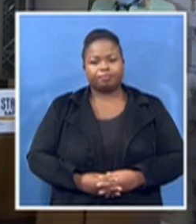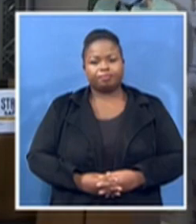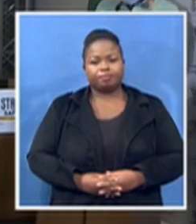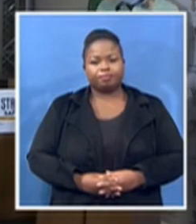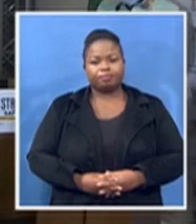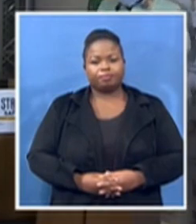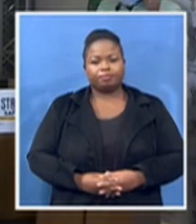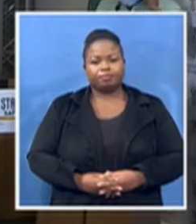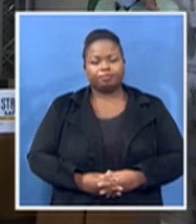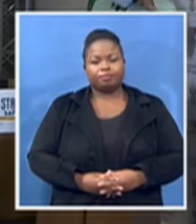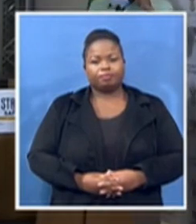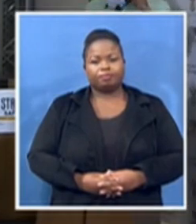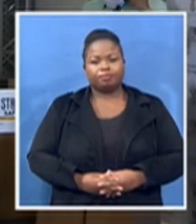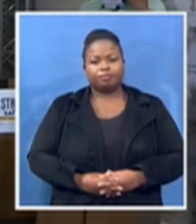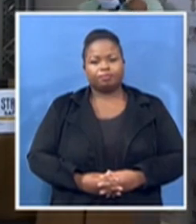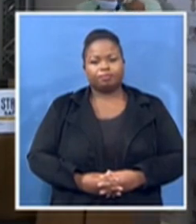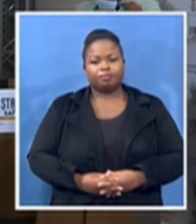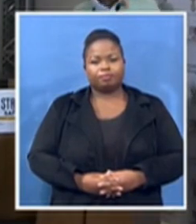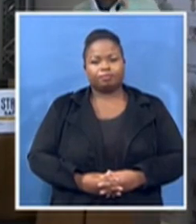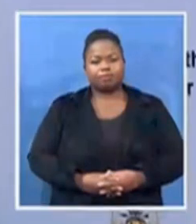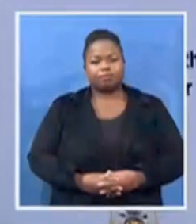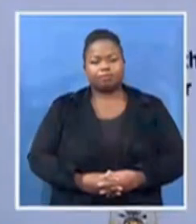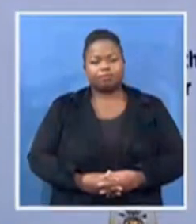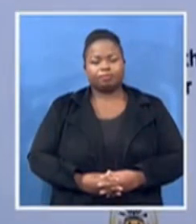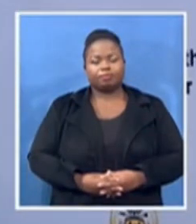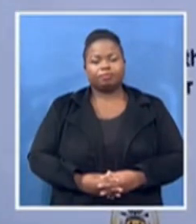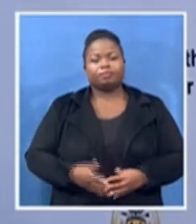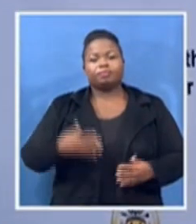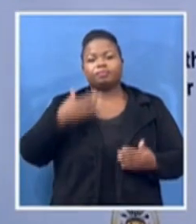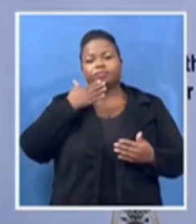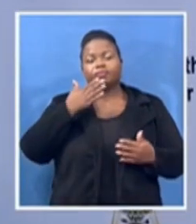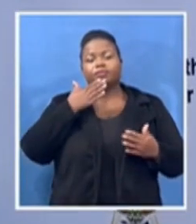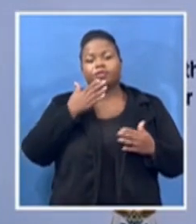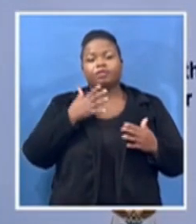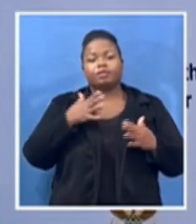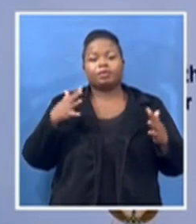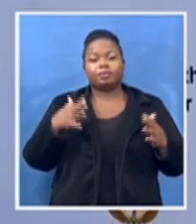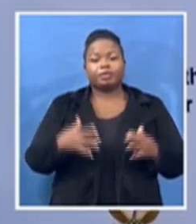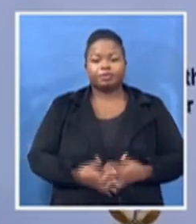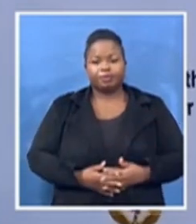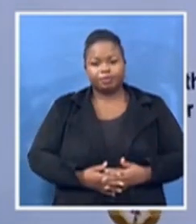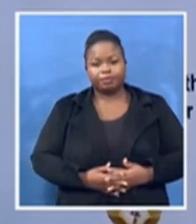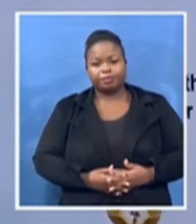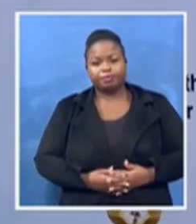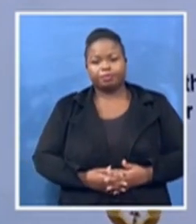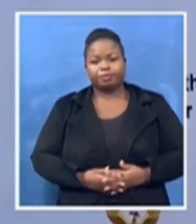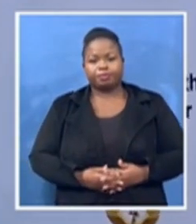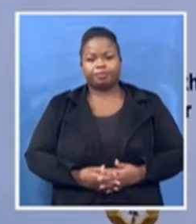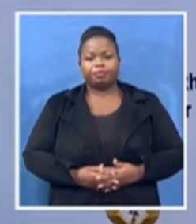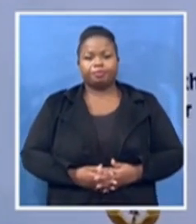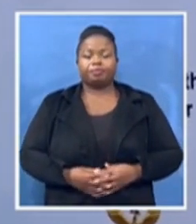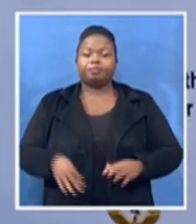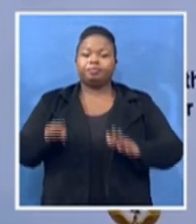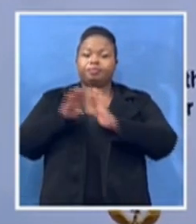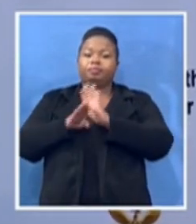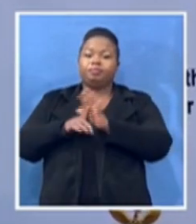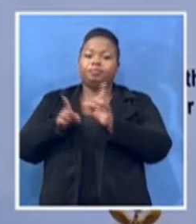Thank you very much, Program Director, and good morning to everyone.